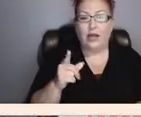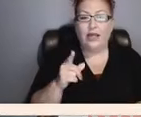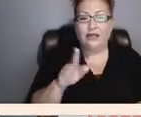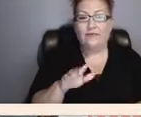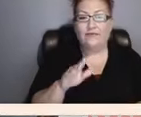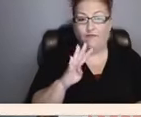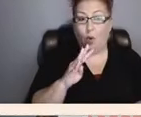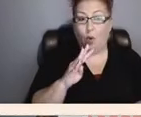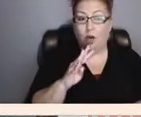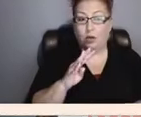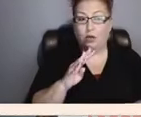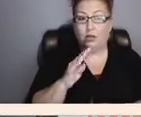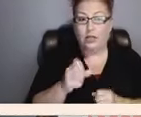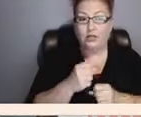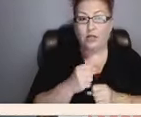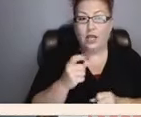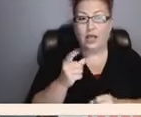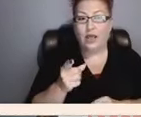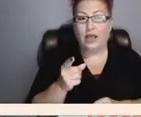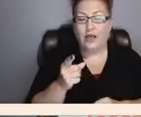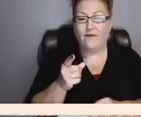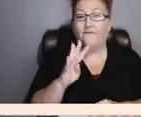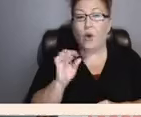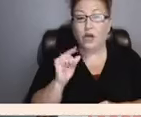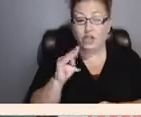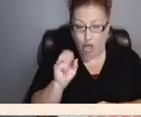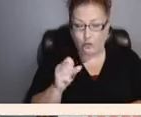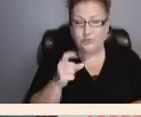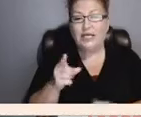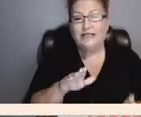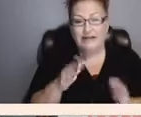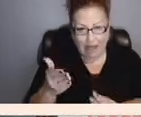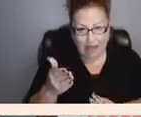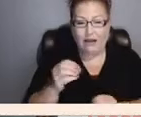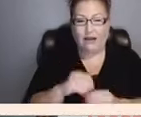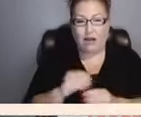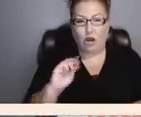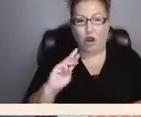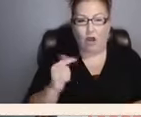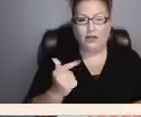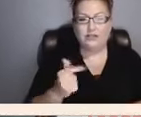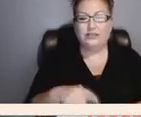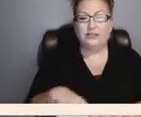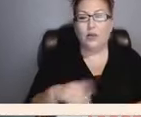In August of 1921, while vacationing in